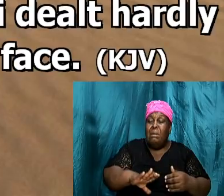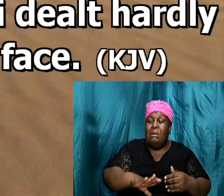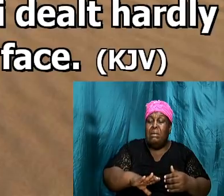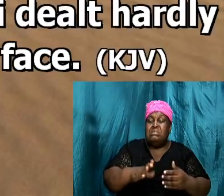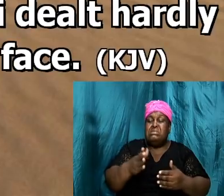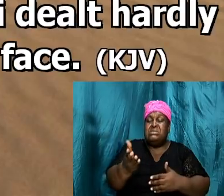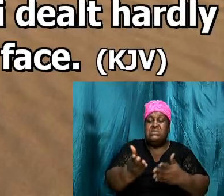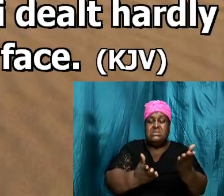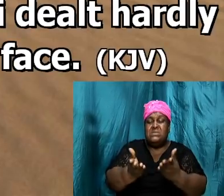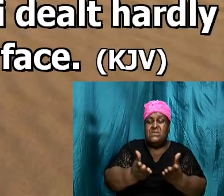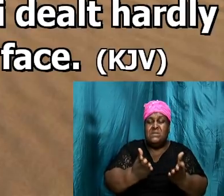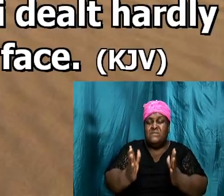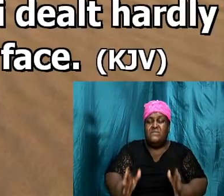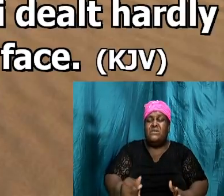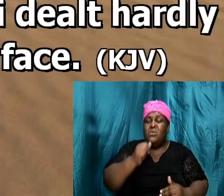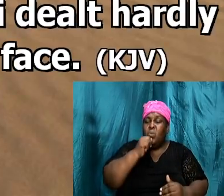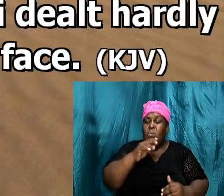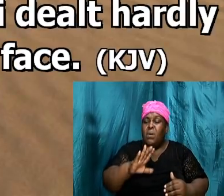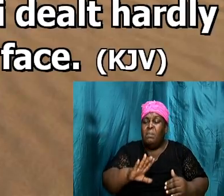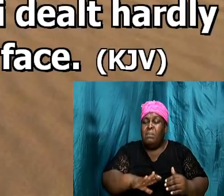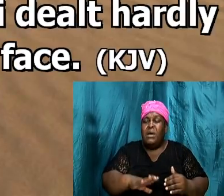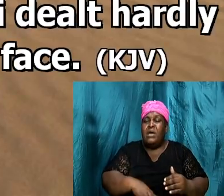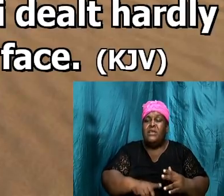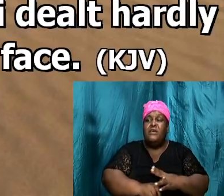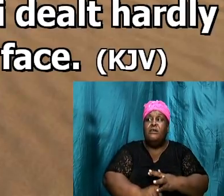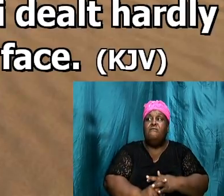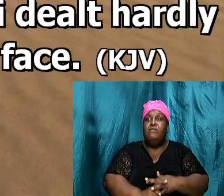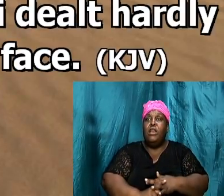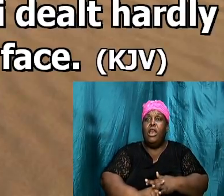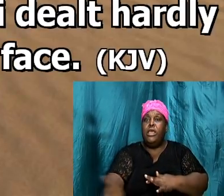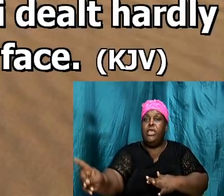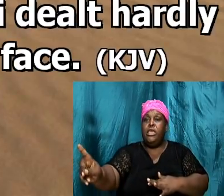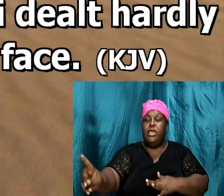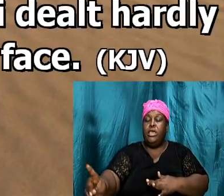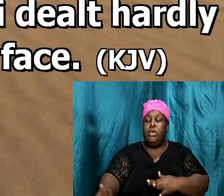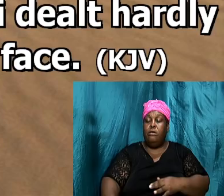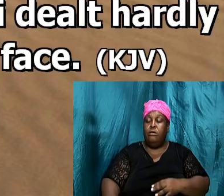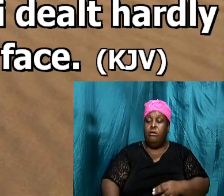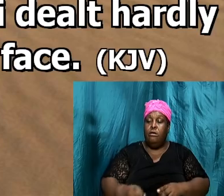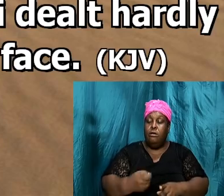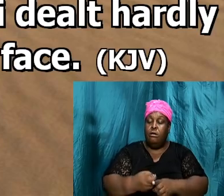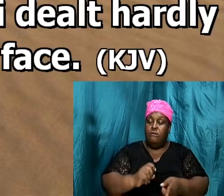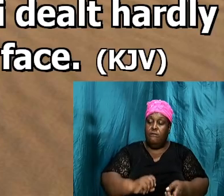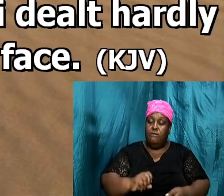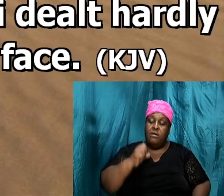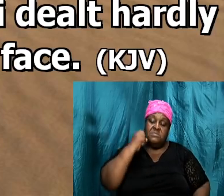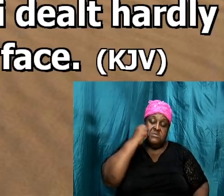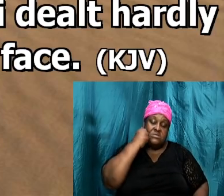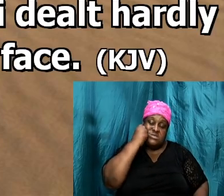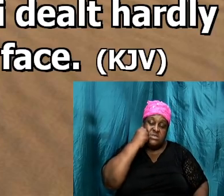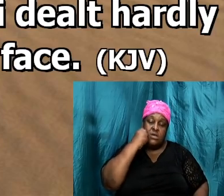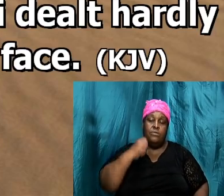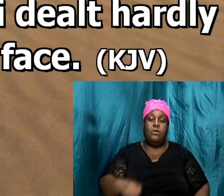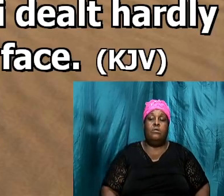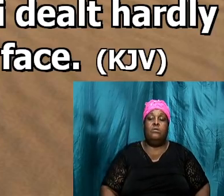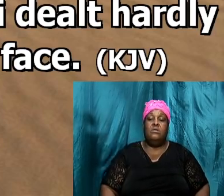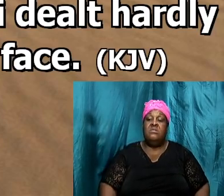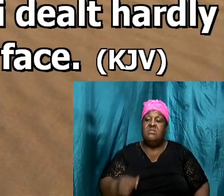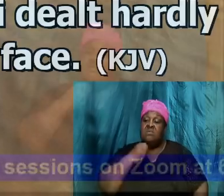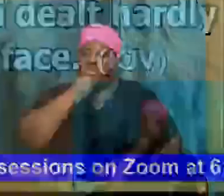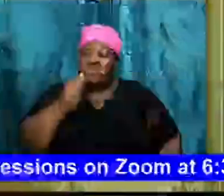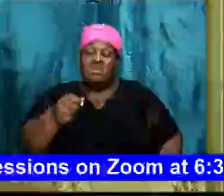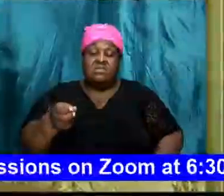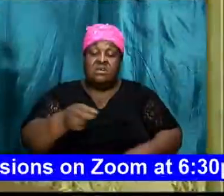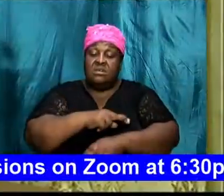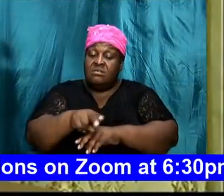thinking that it was just a normal happening not a normal happening